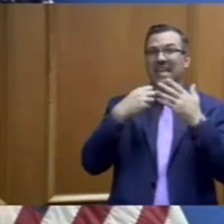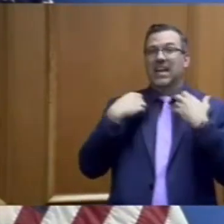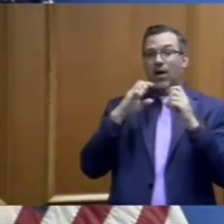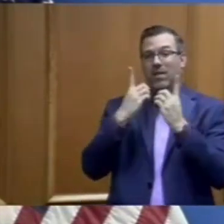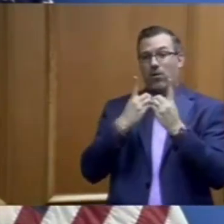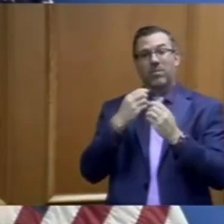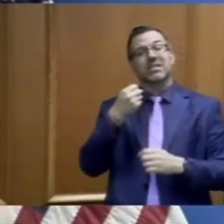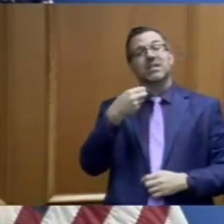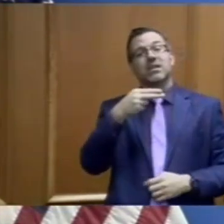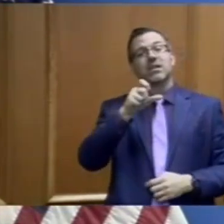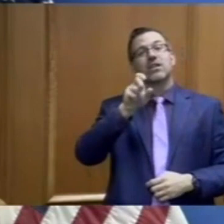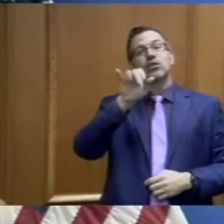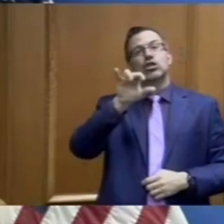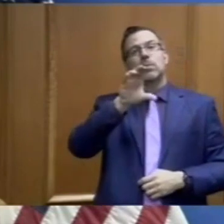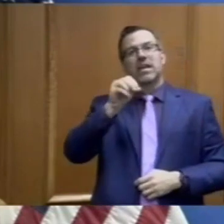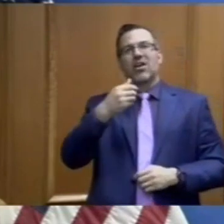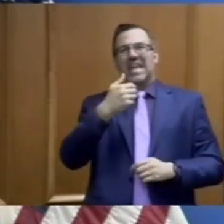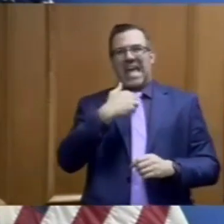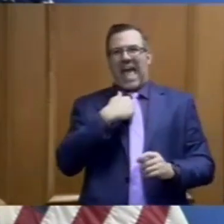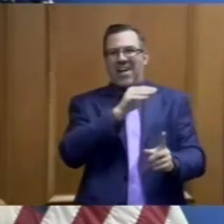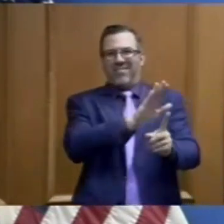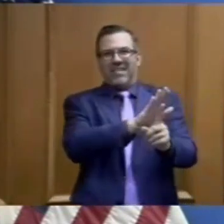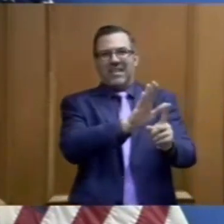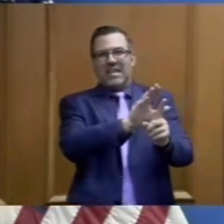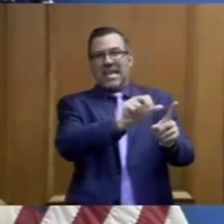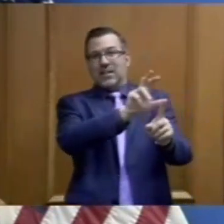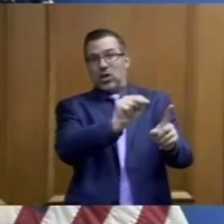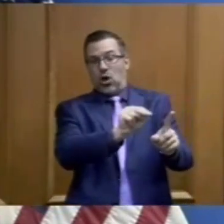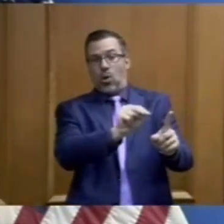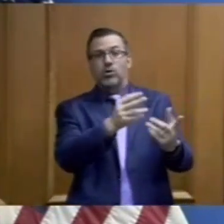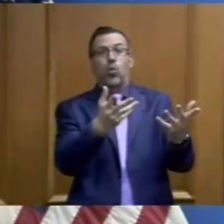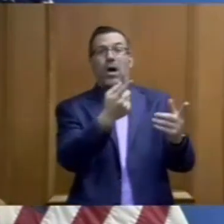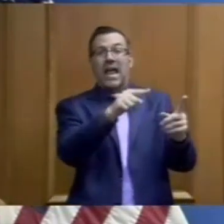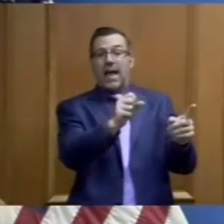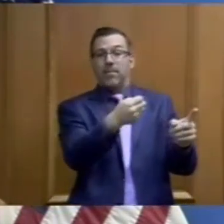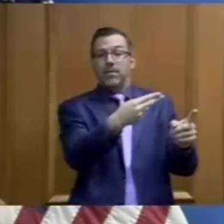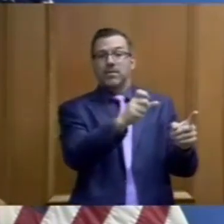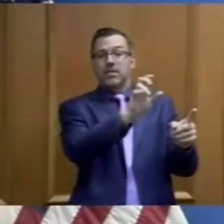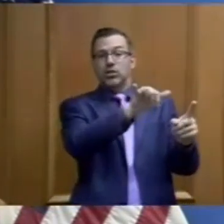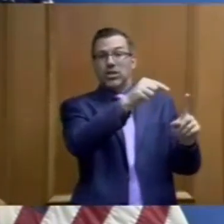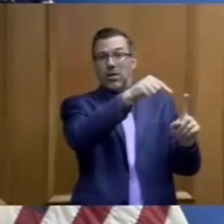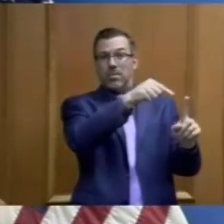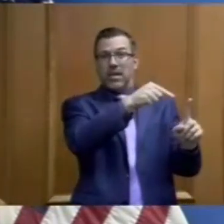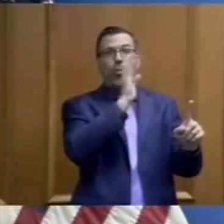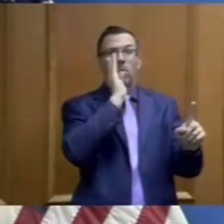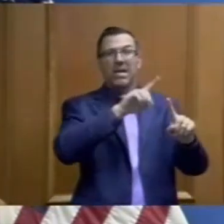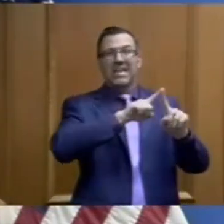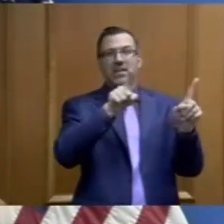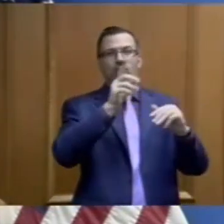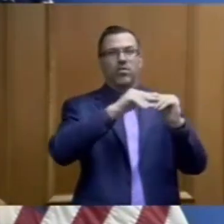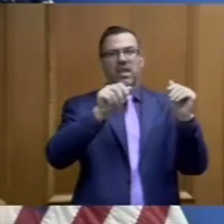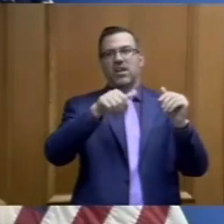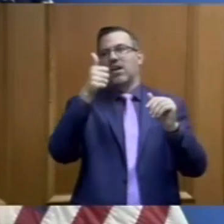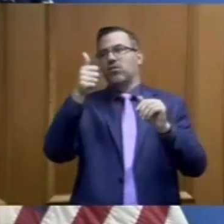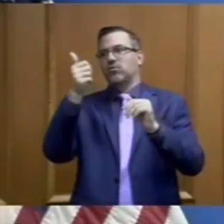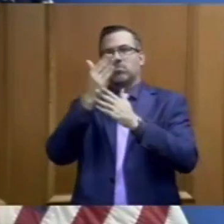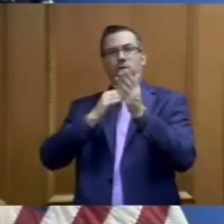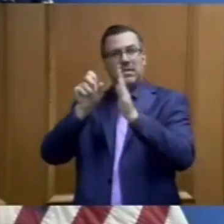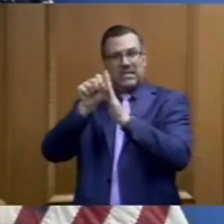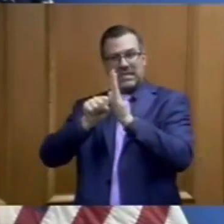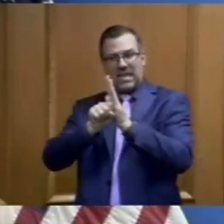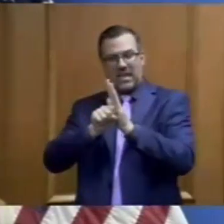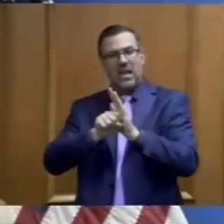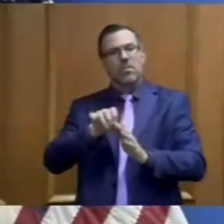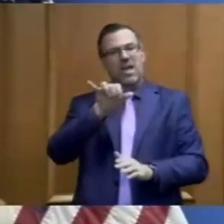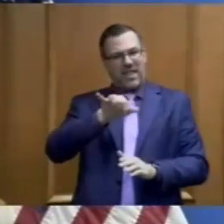so what exactly will happen in Shelby County may be a little different than what happens in the rest of the state, but that's exactly